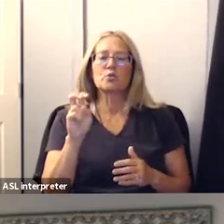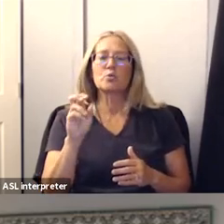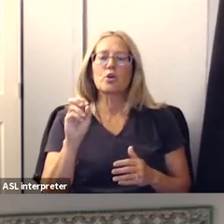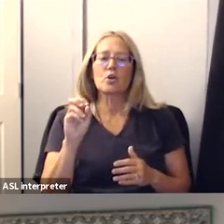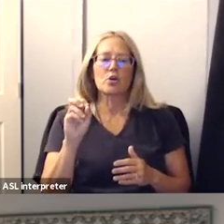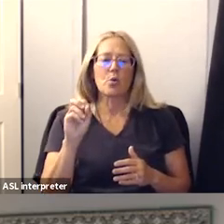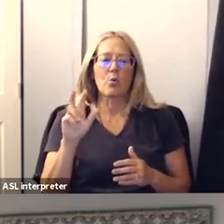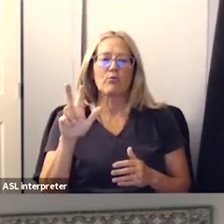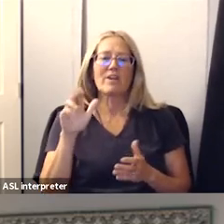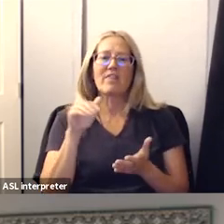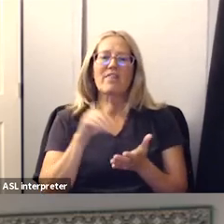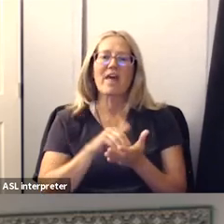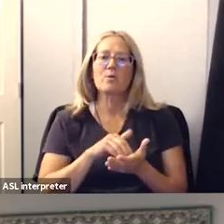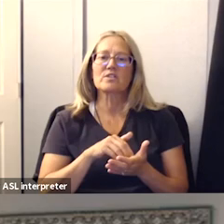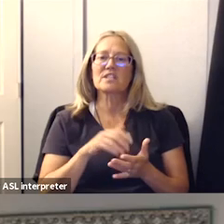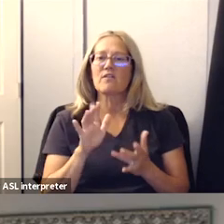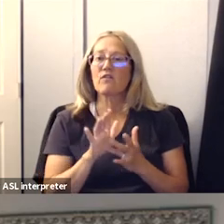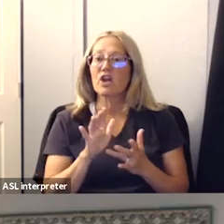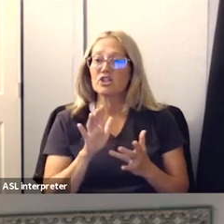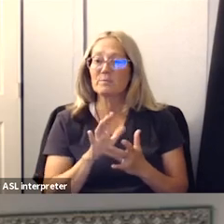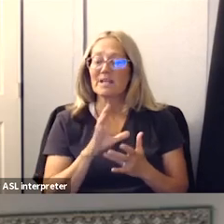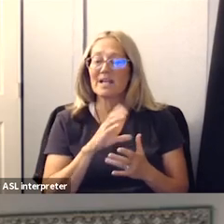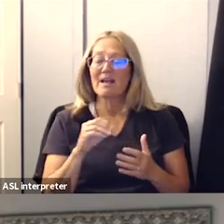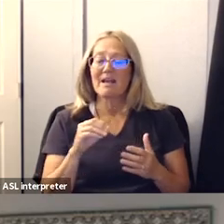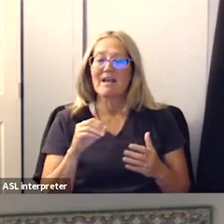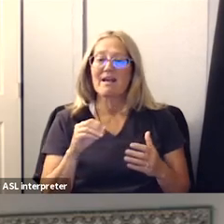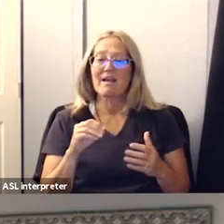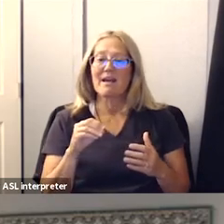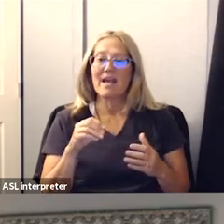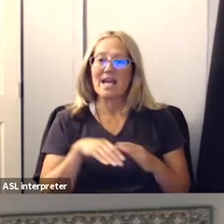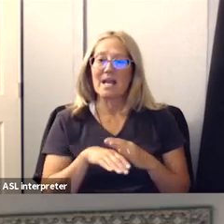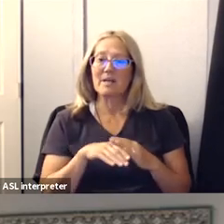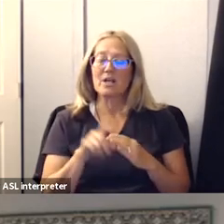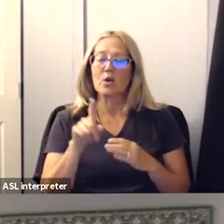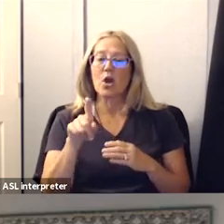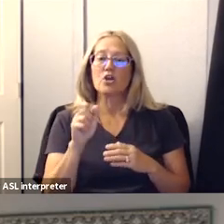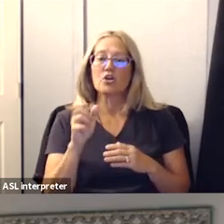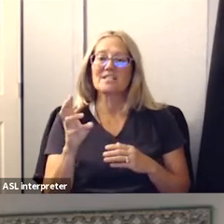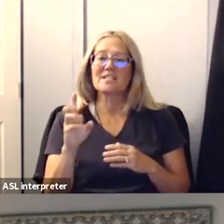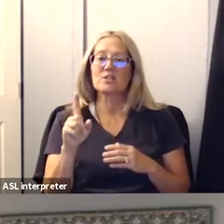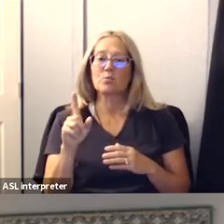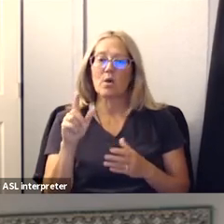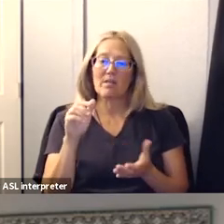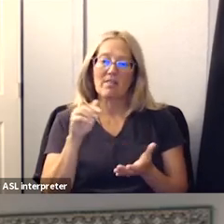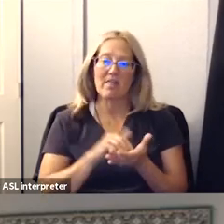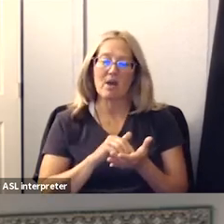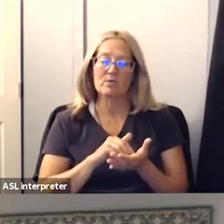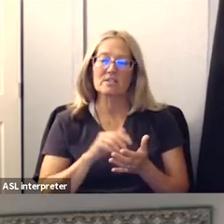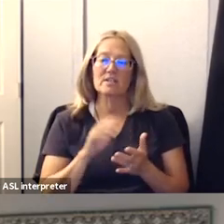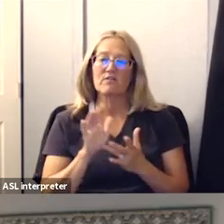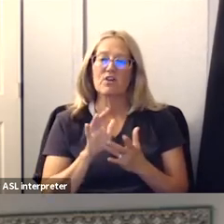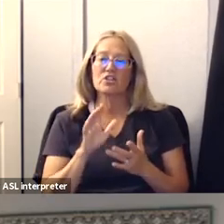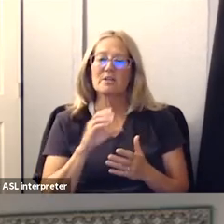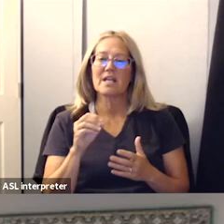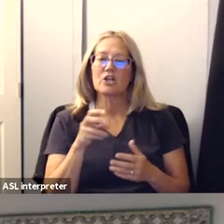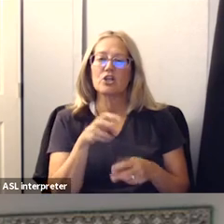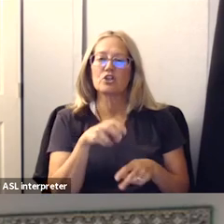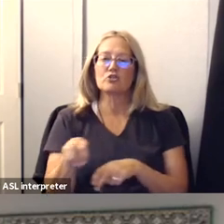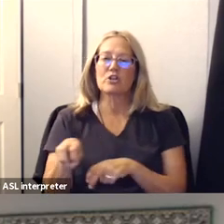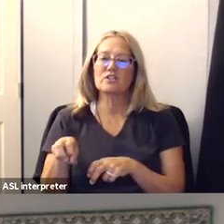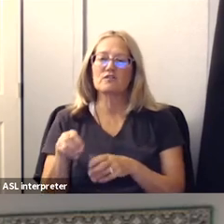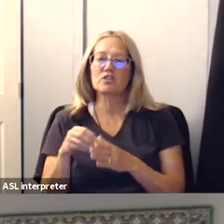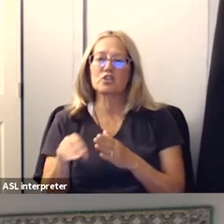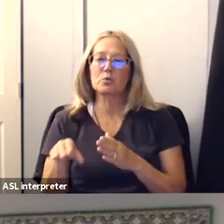,000 freshmen and ended up admitting 161,000 freshmen and transfer students